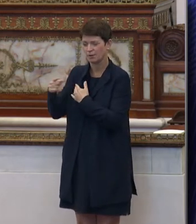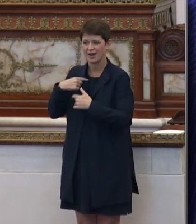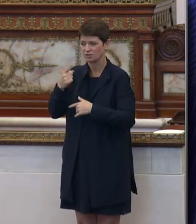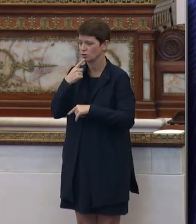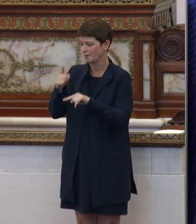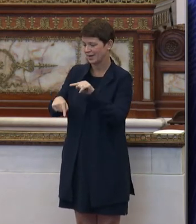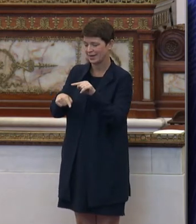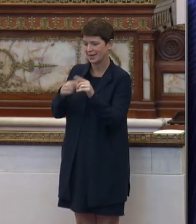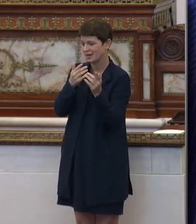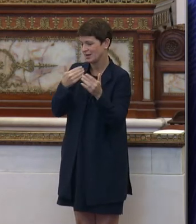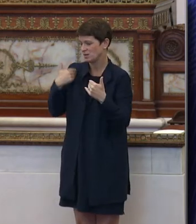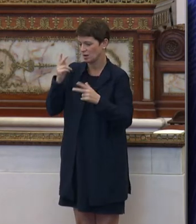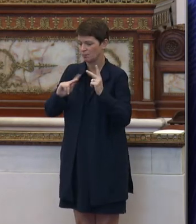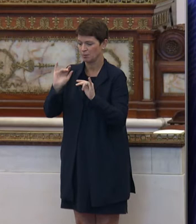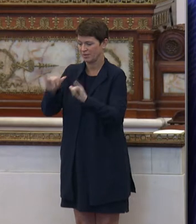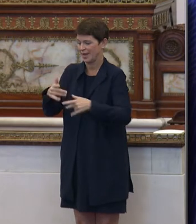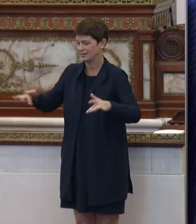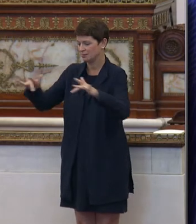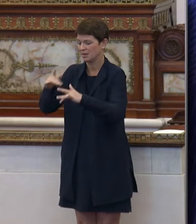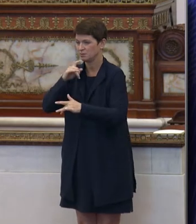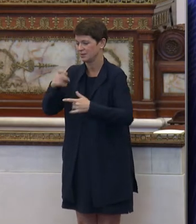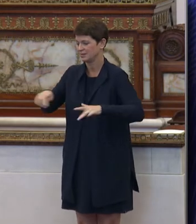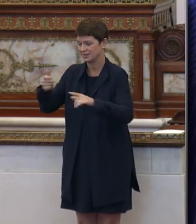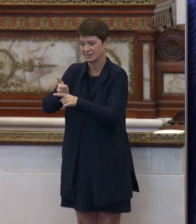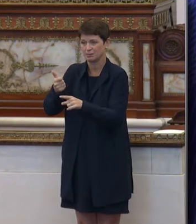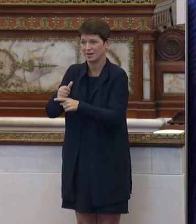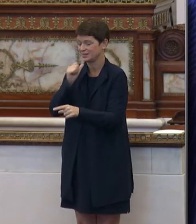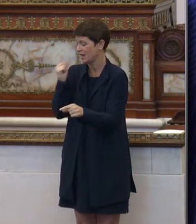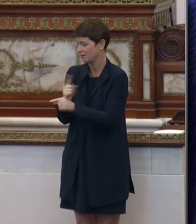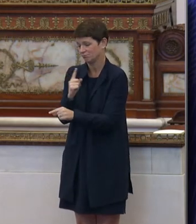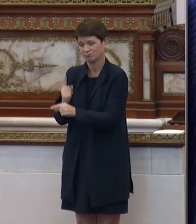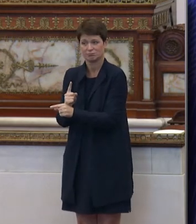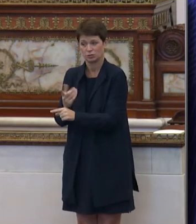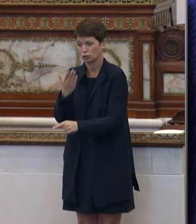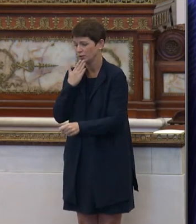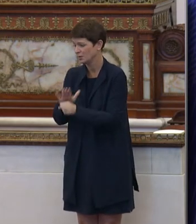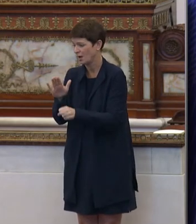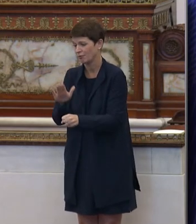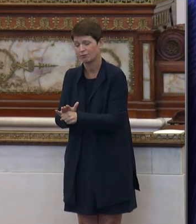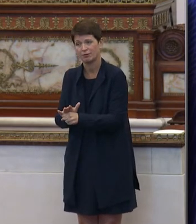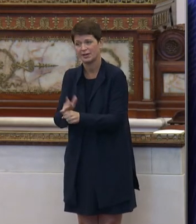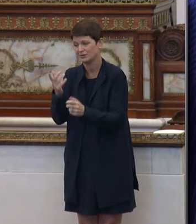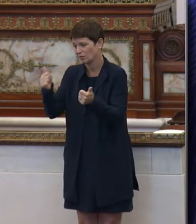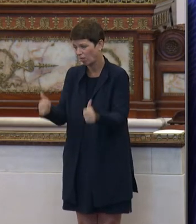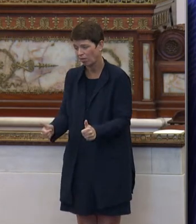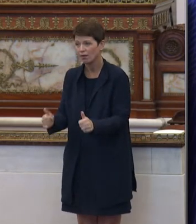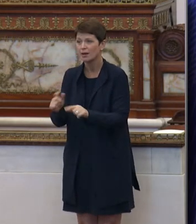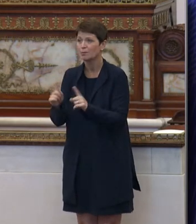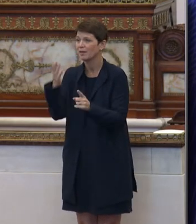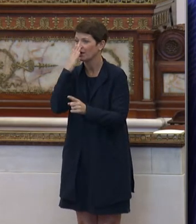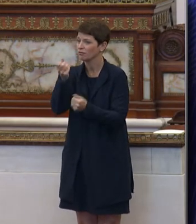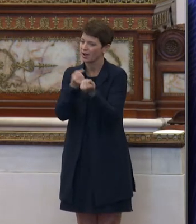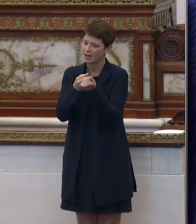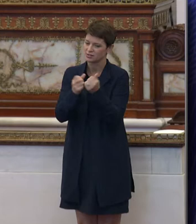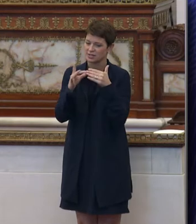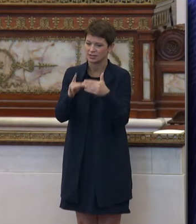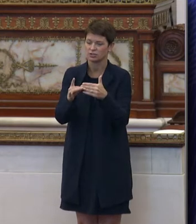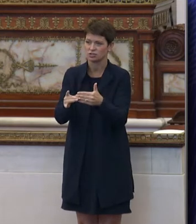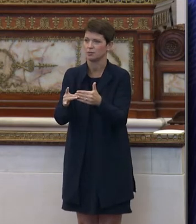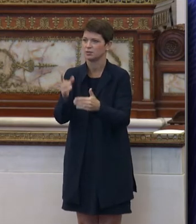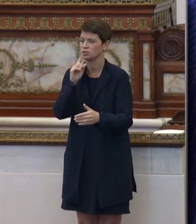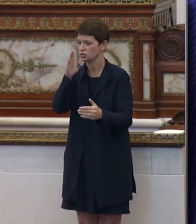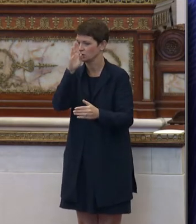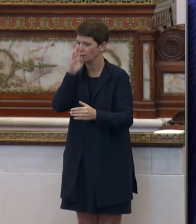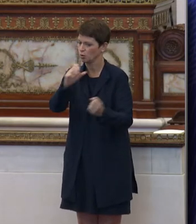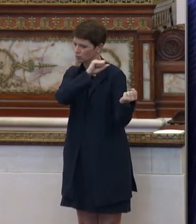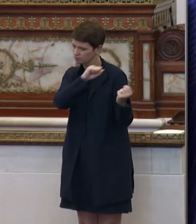just can't bring young people to the space because the space isn't adequate. So I just want to say thank you for your advocacy and for your leadership. This is a bold step